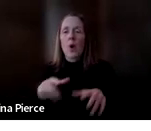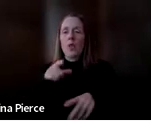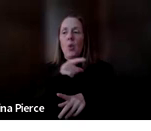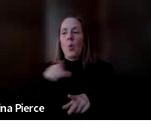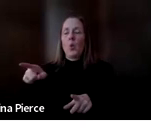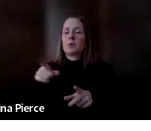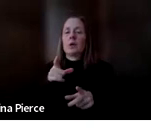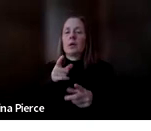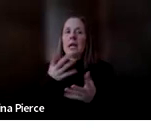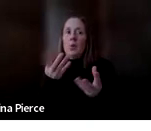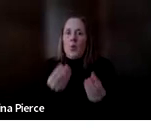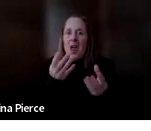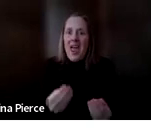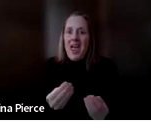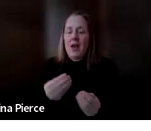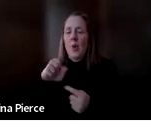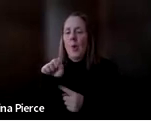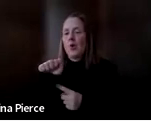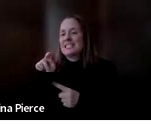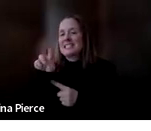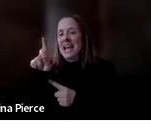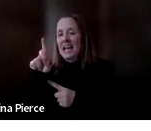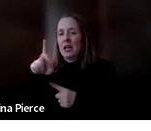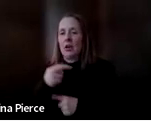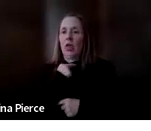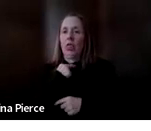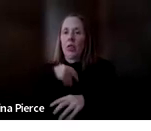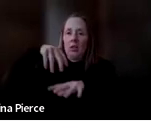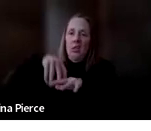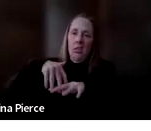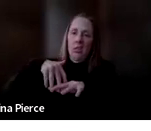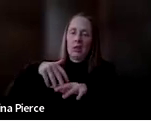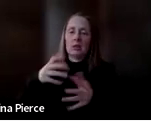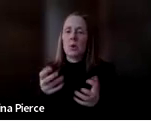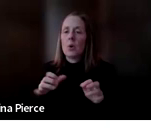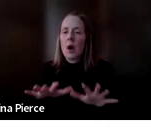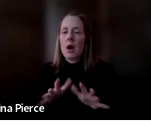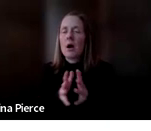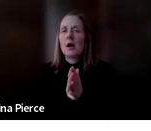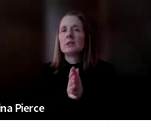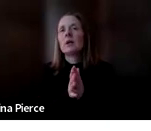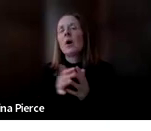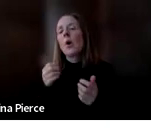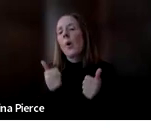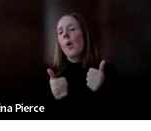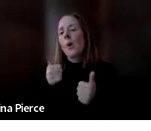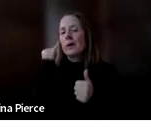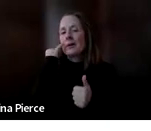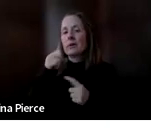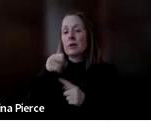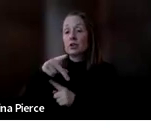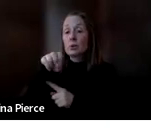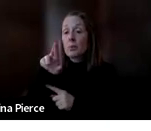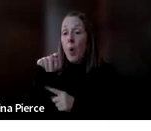overheated or sand stuck in the crevices, that kind of thing. Or if, like, if someone's playing a sporting event, you know,